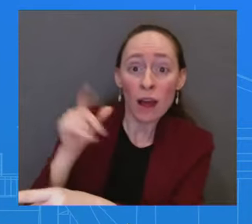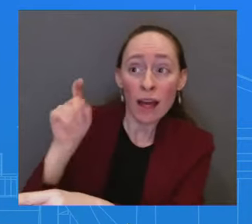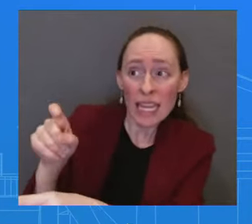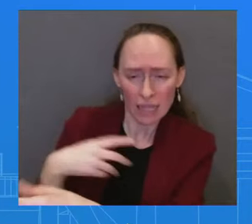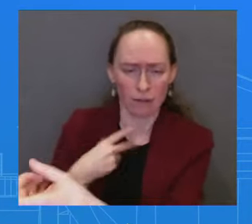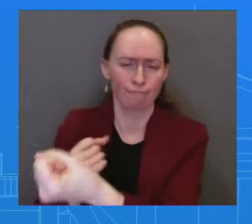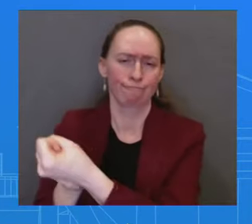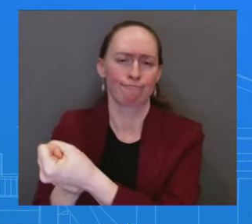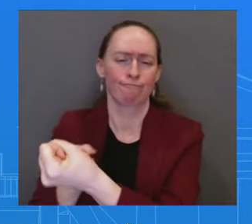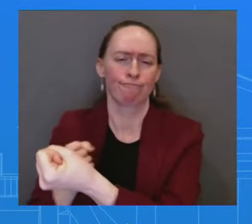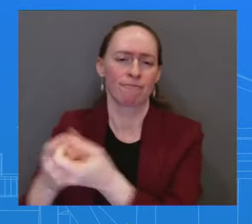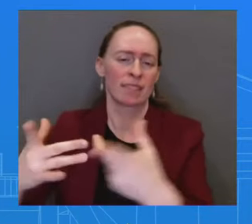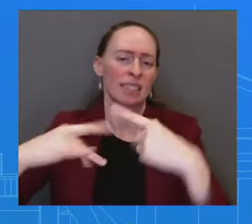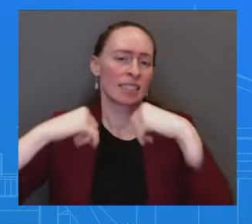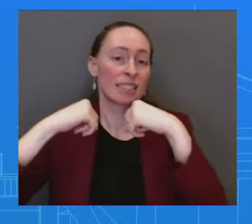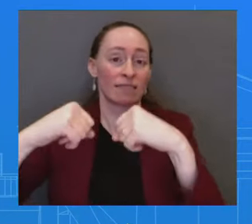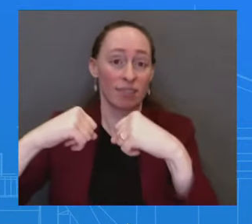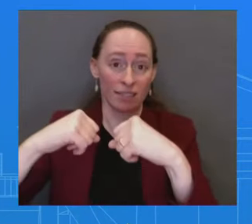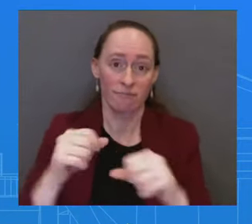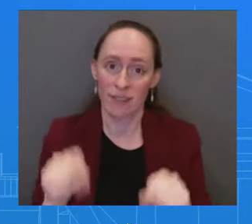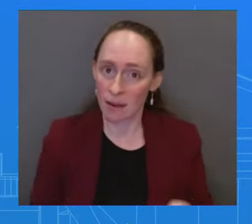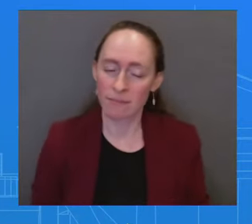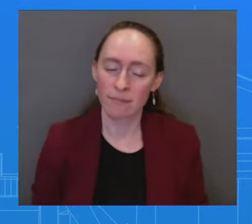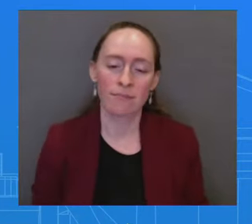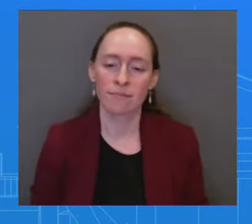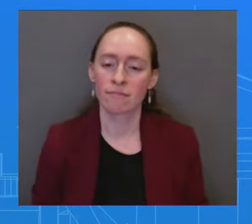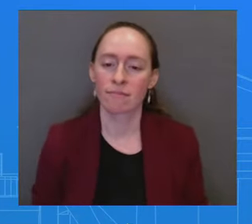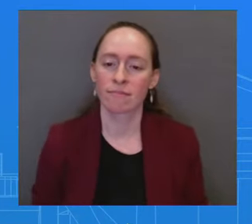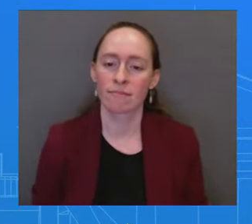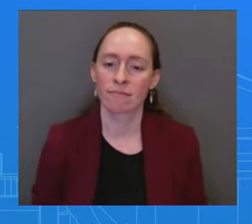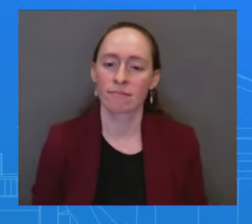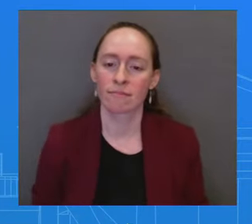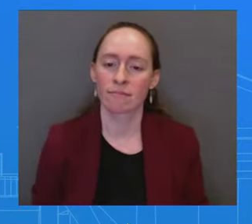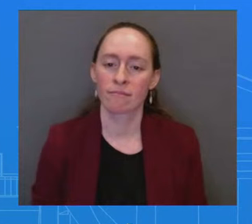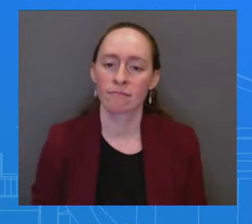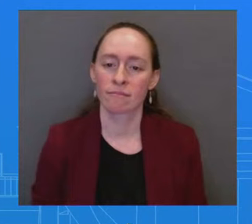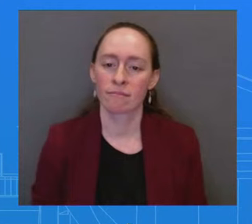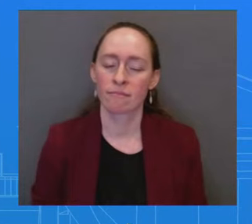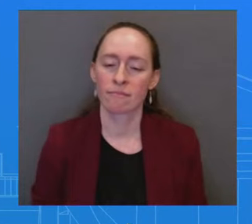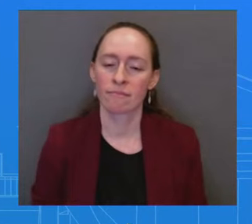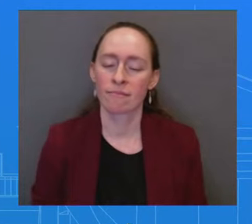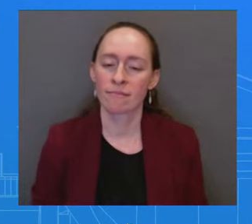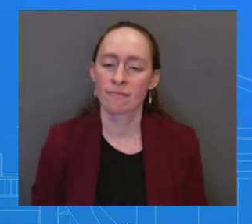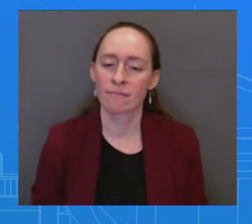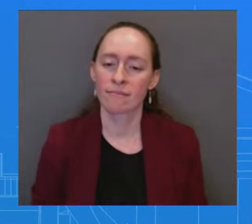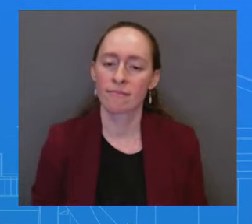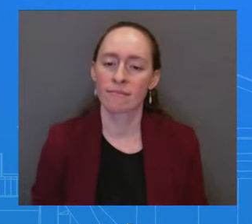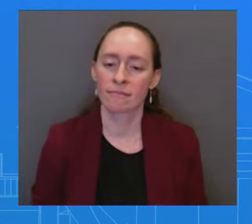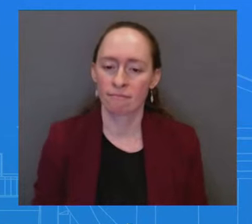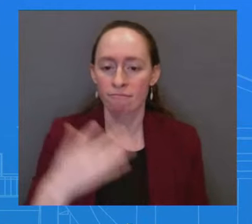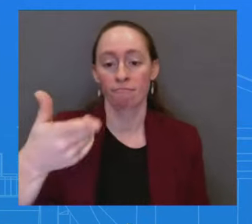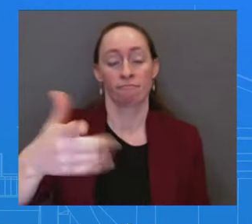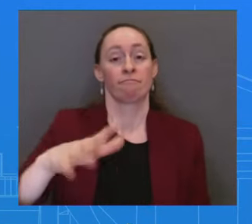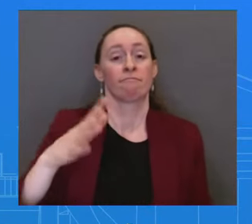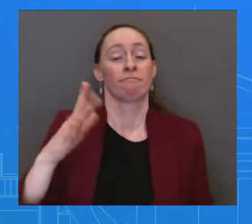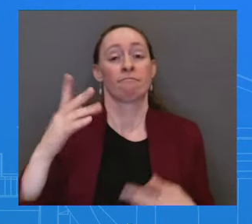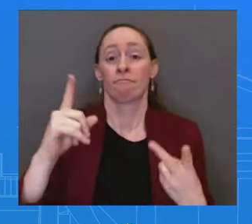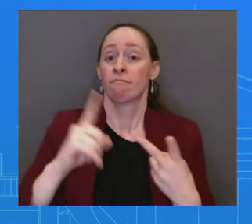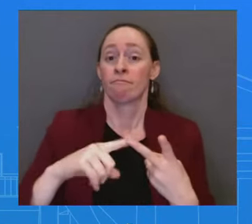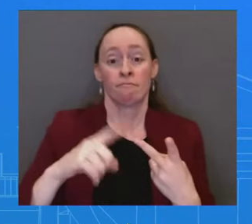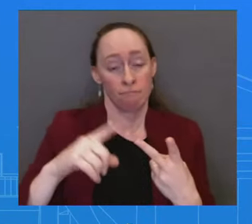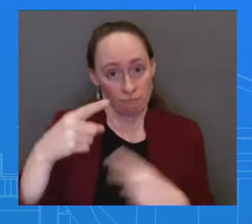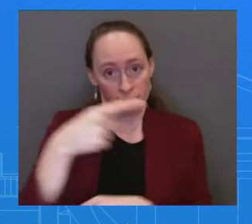state government of Texas, specifically the governor, is using National Guard personnel to impede